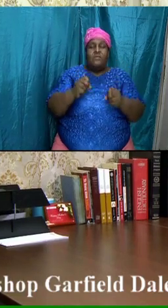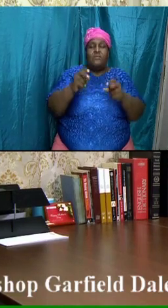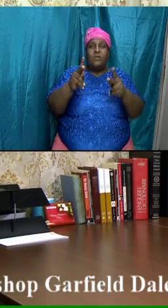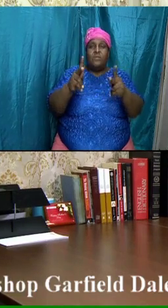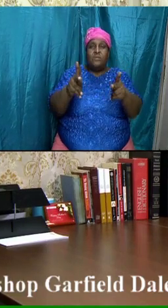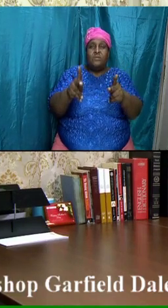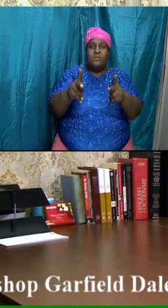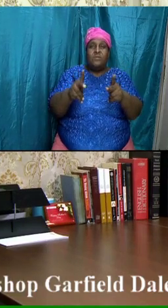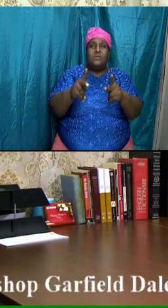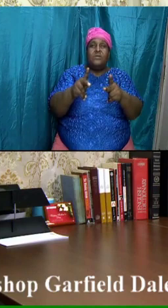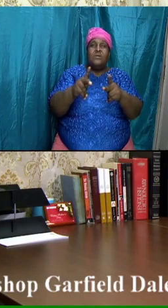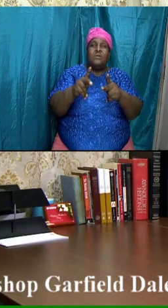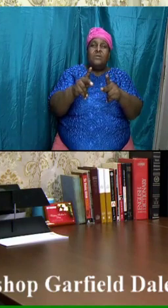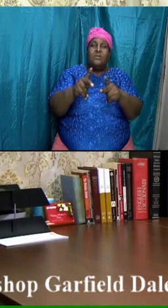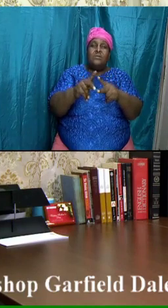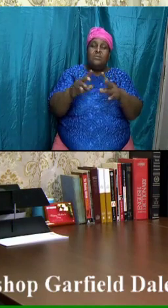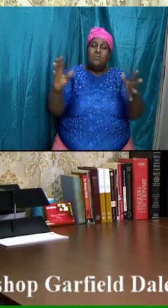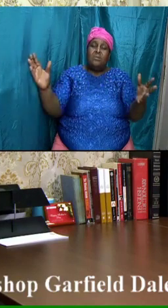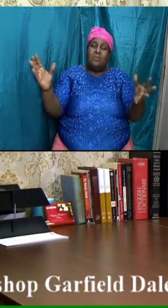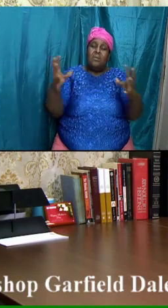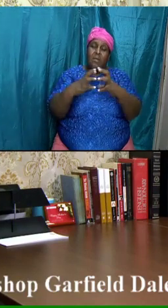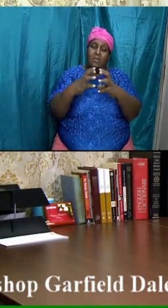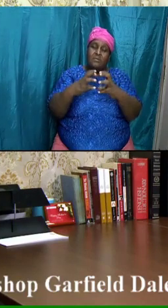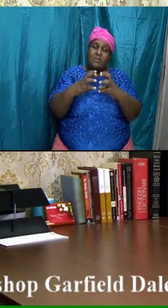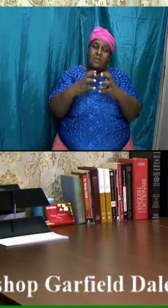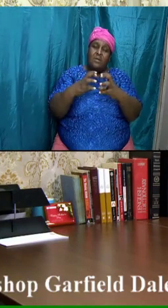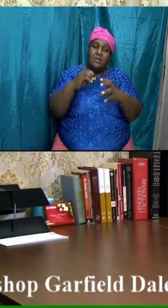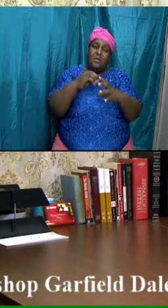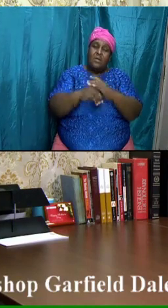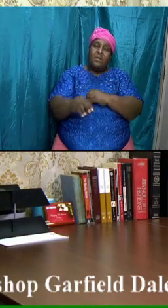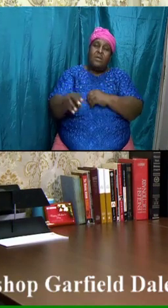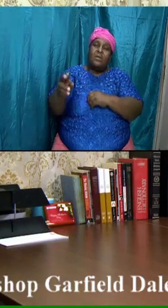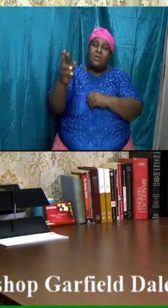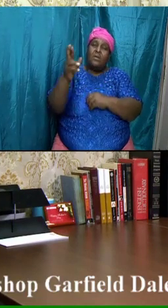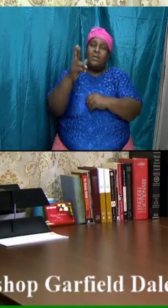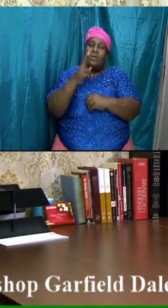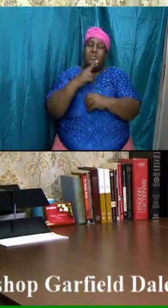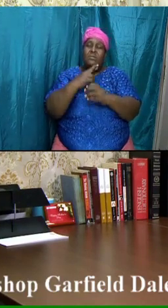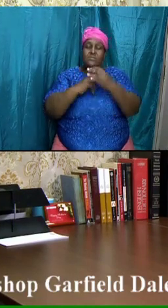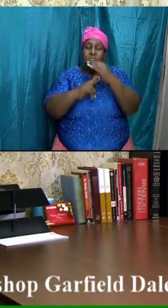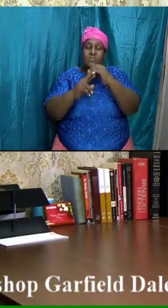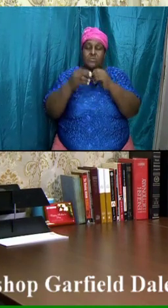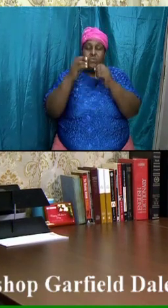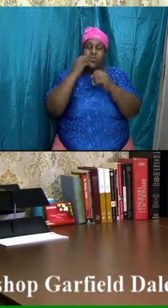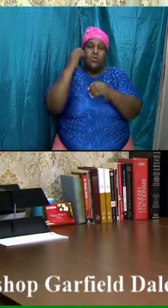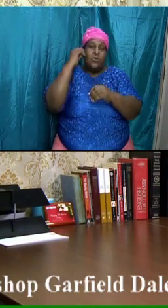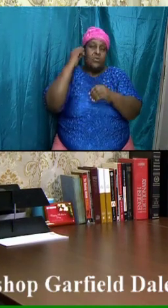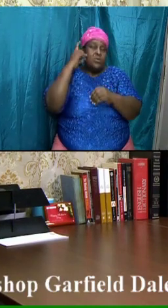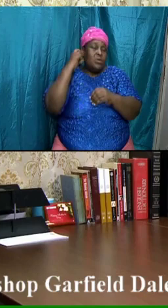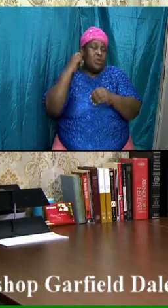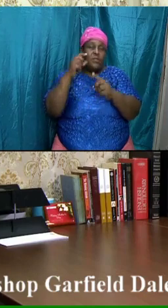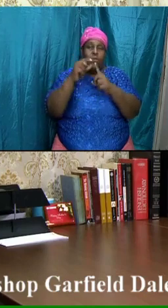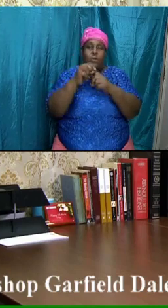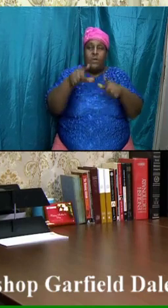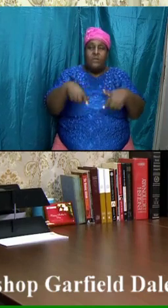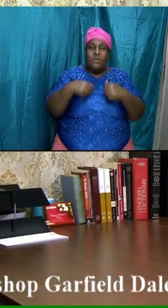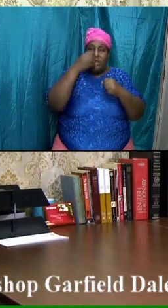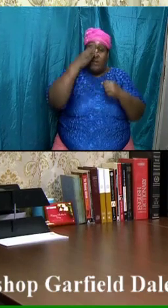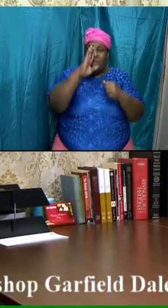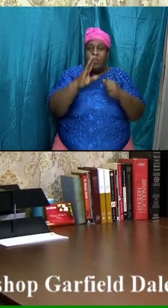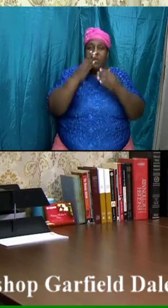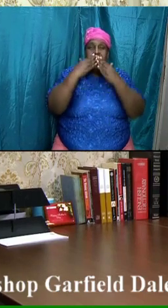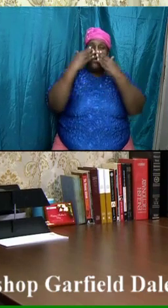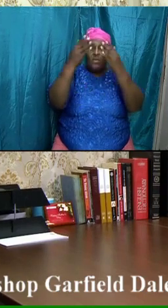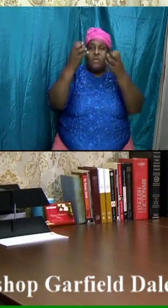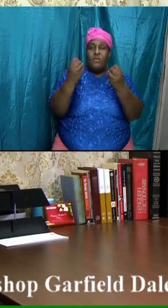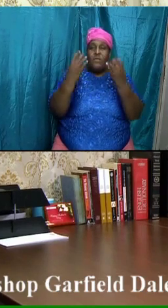to gather together in our respective homes to hear the words of the living God I thank you for the many